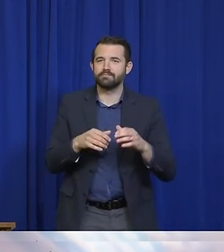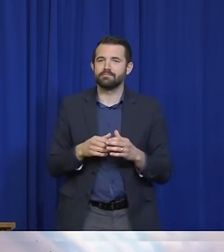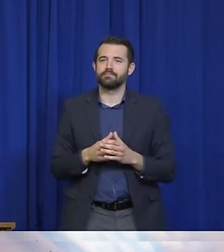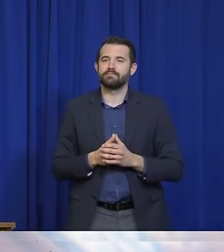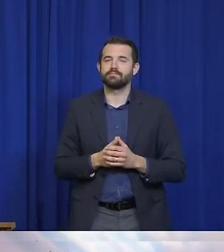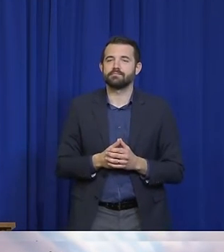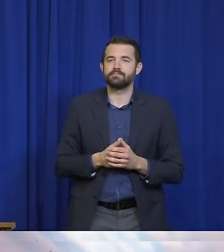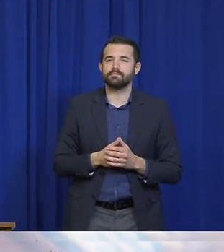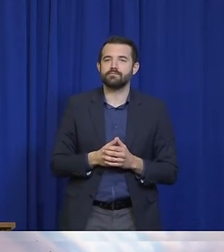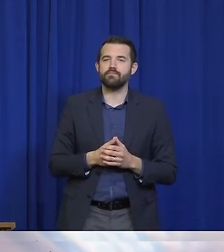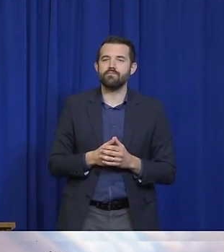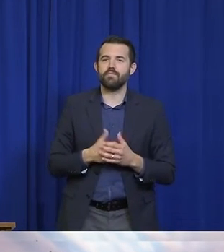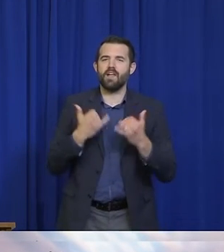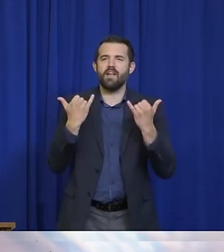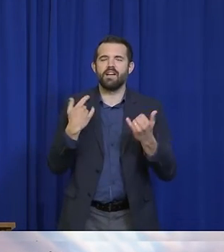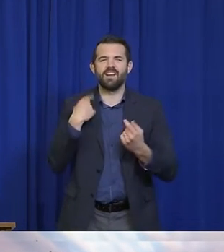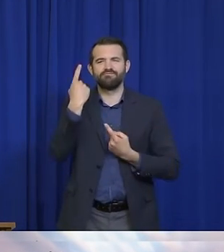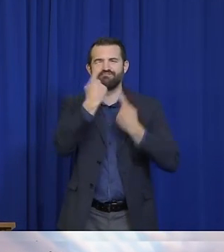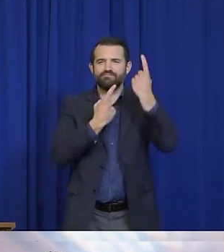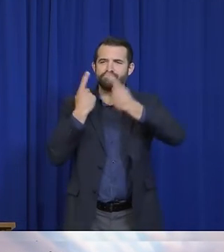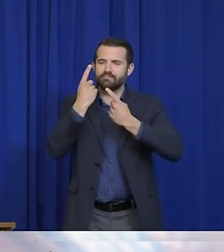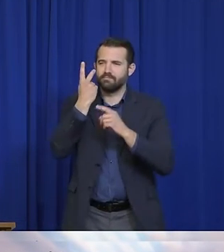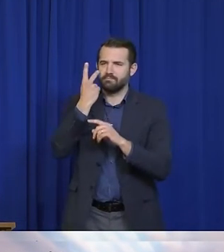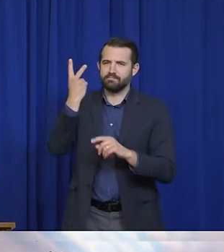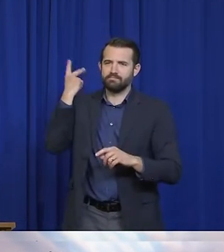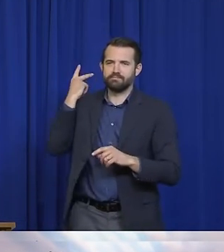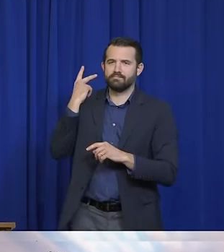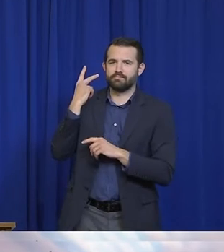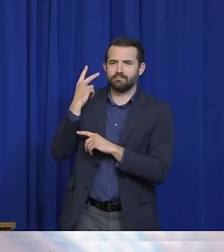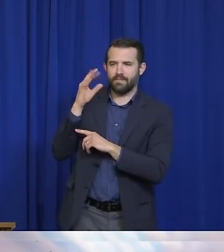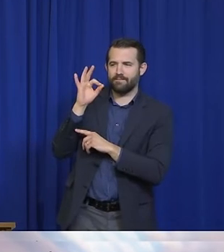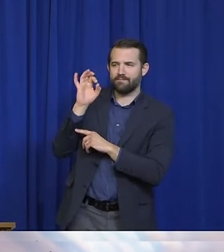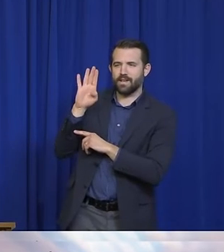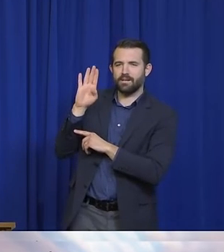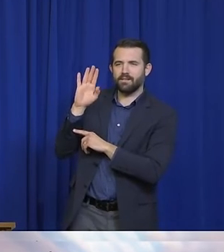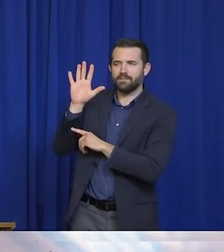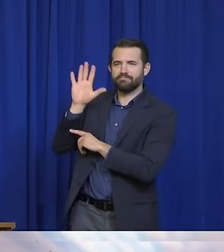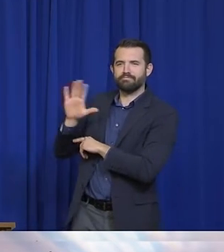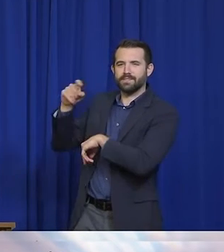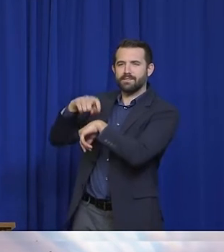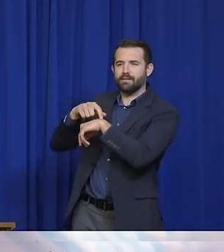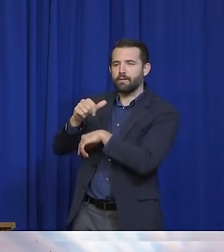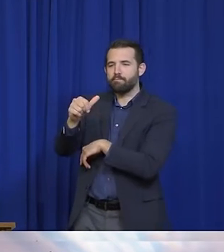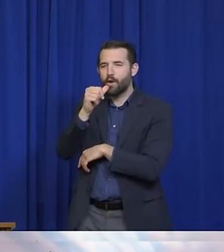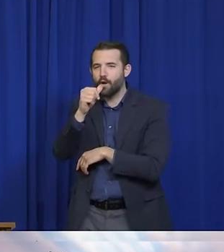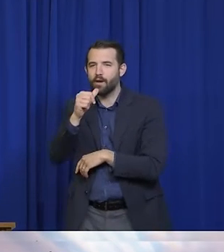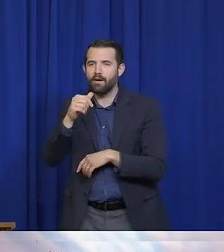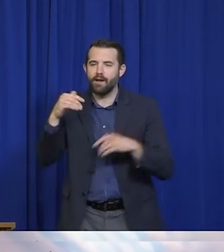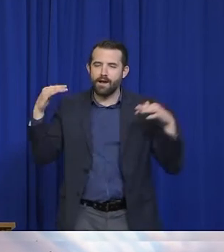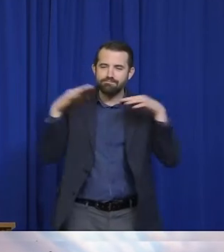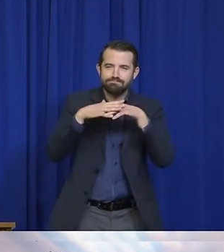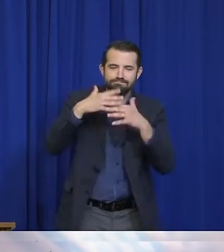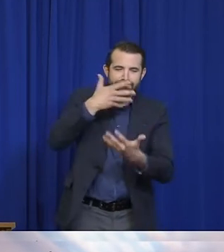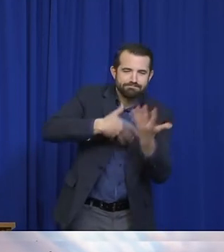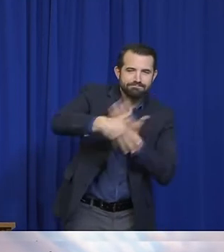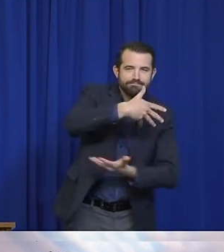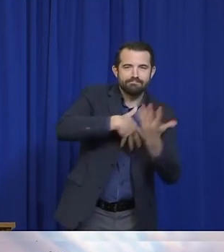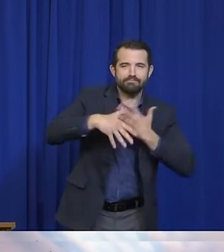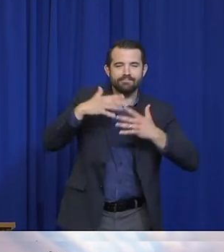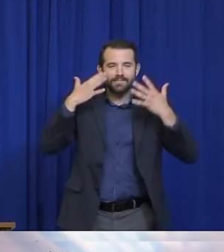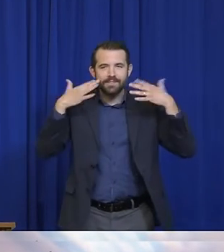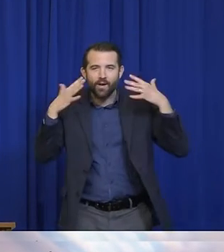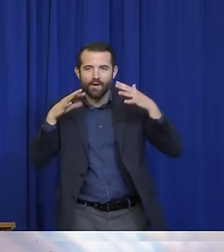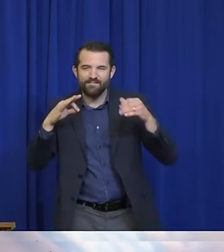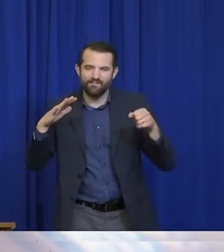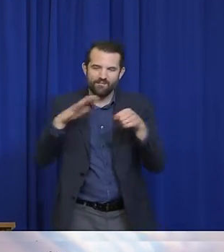crowded restaurant or to a crowded bar on a Saturday night, or to the doorway of a local small business, or the chair of a